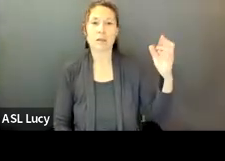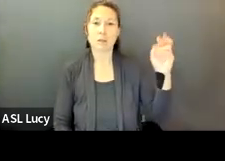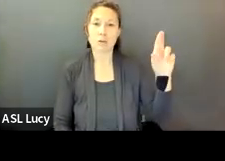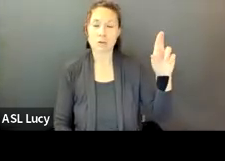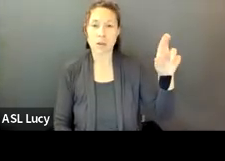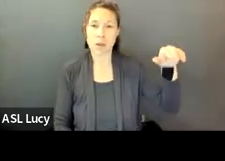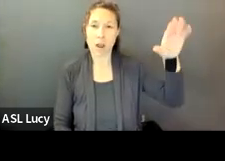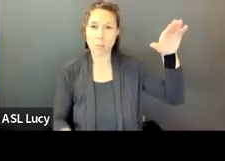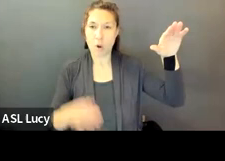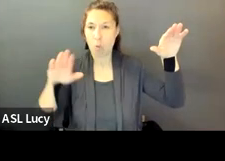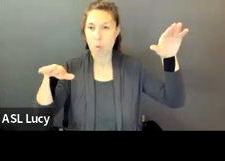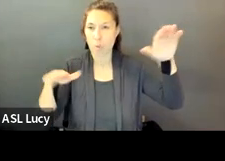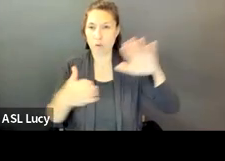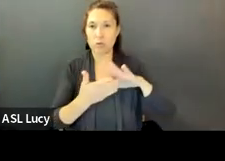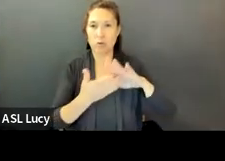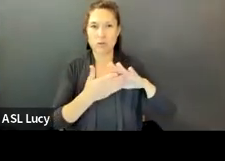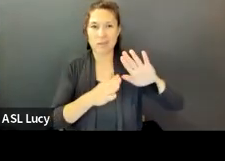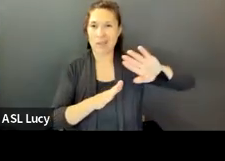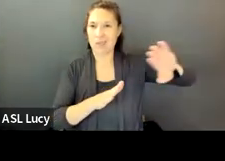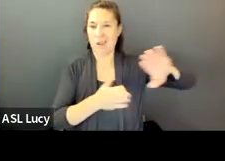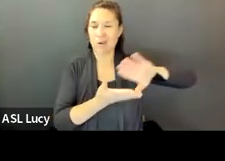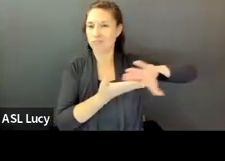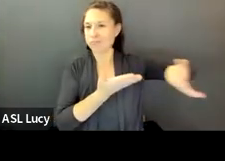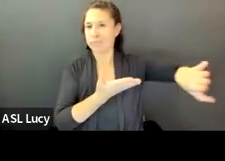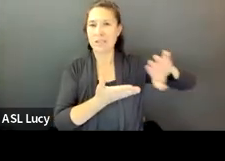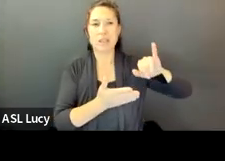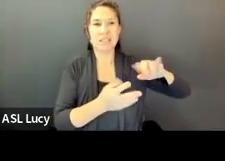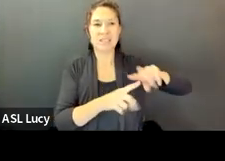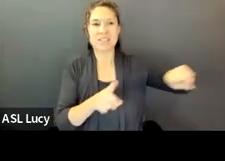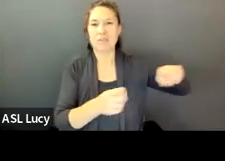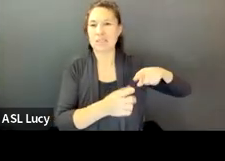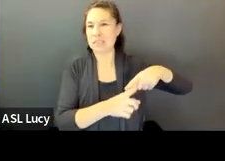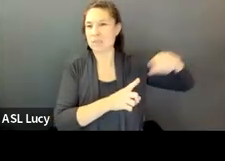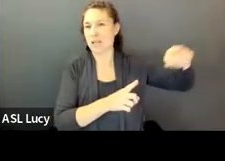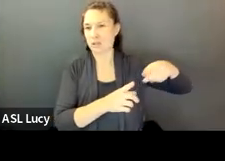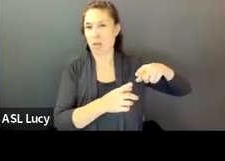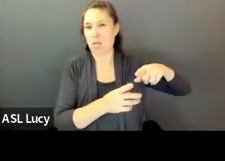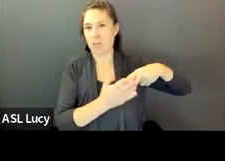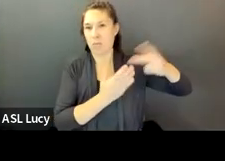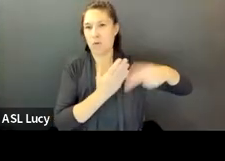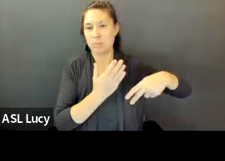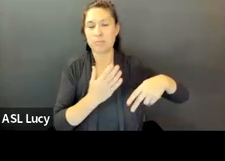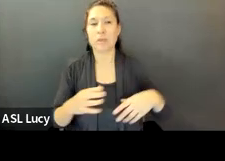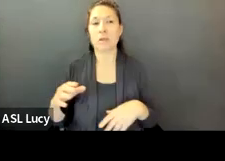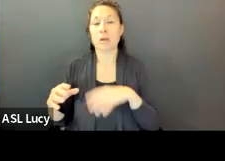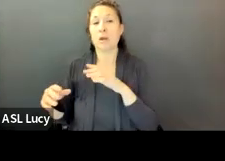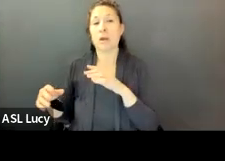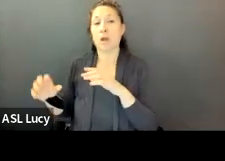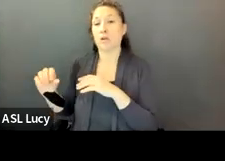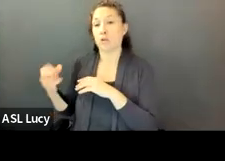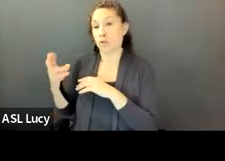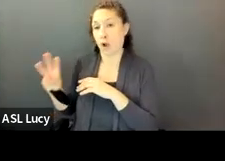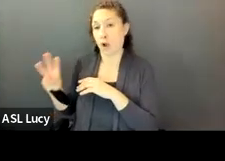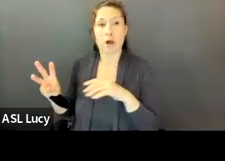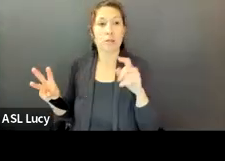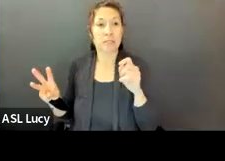which have a specialized program. The Shaw-Taylor merger would combine a